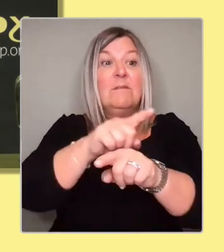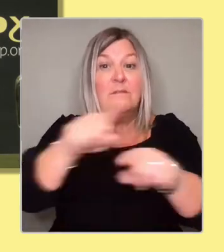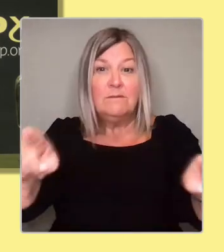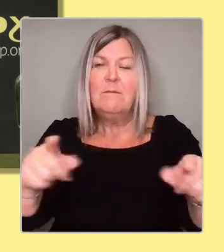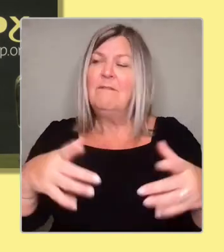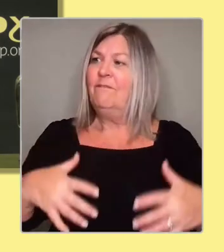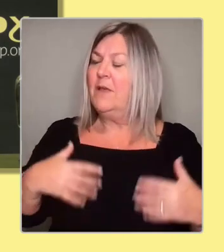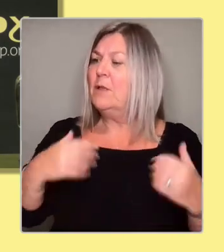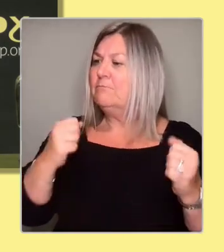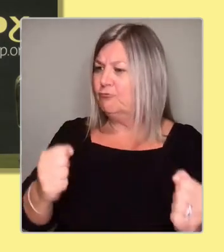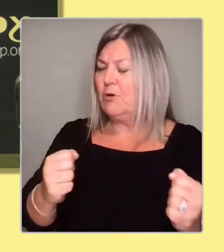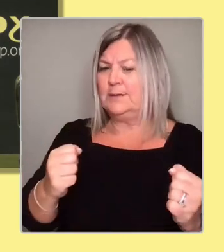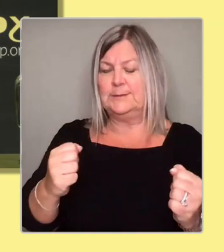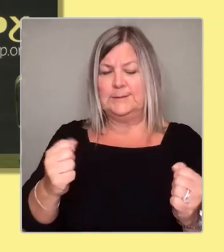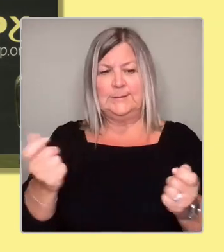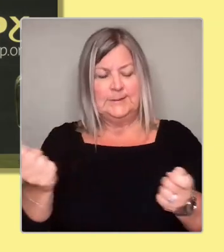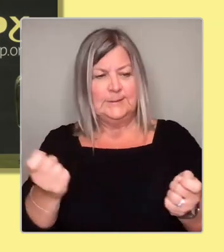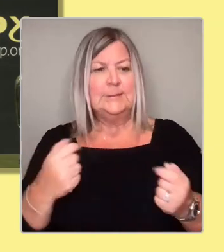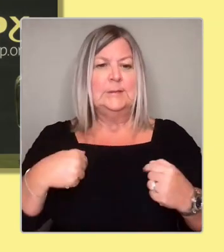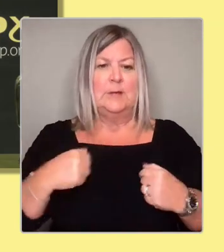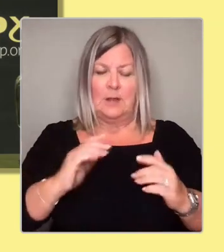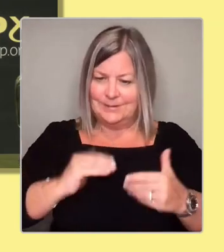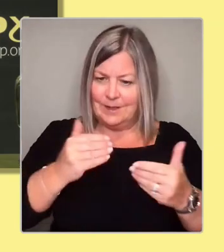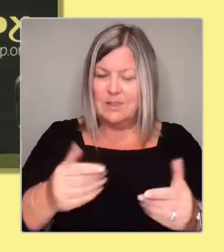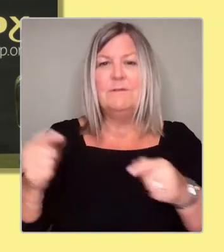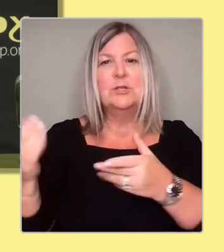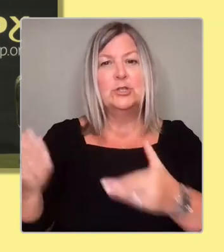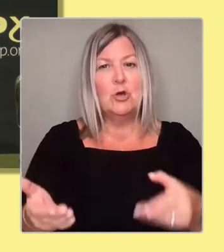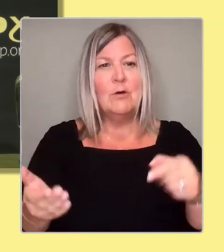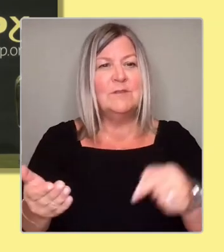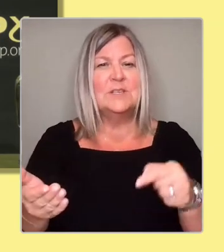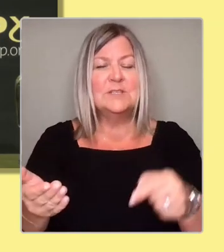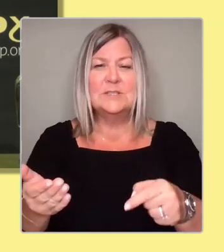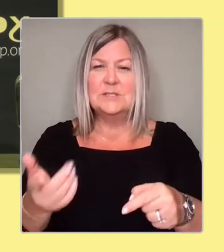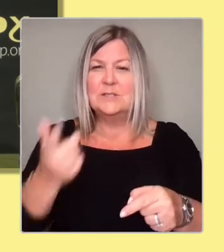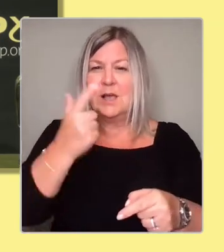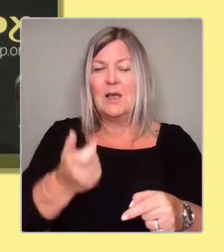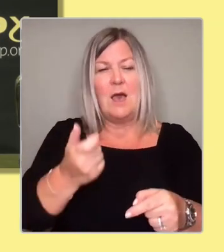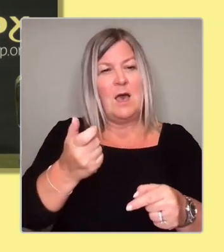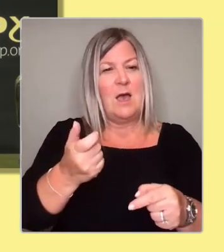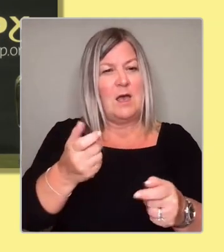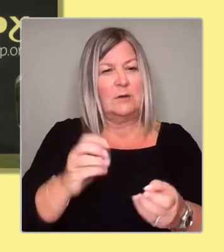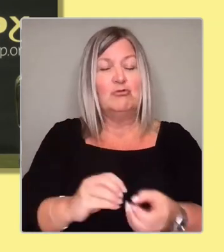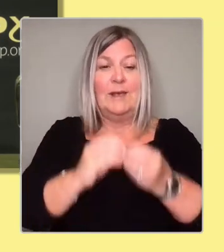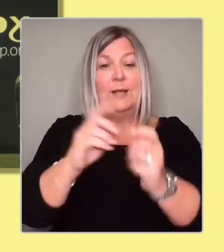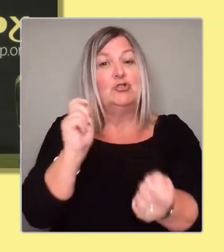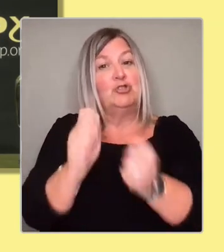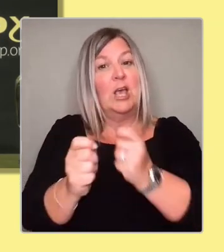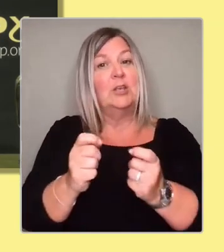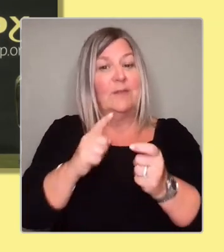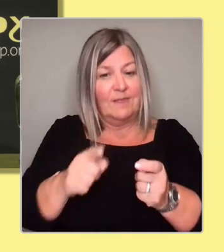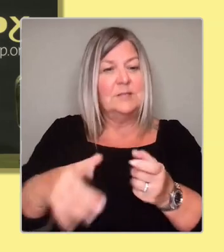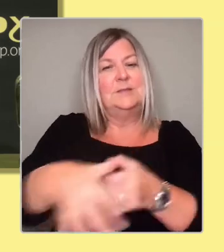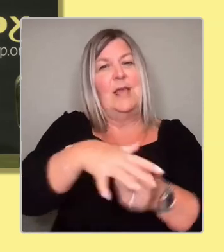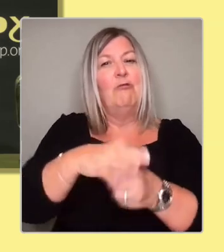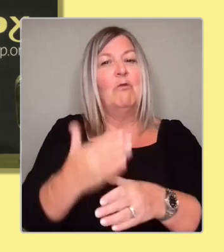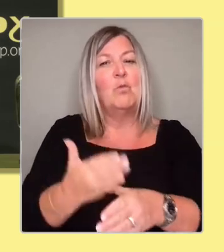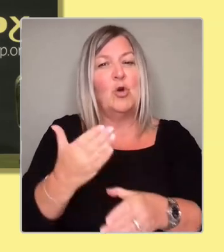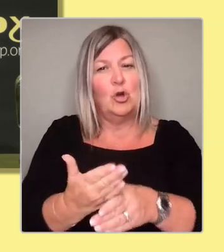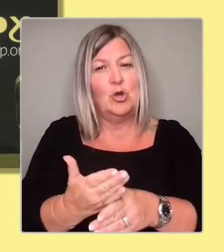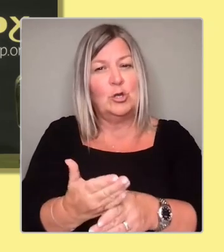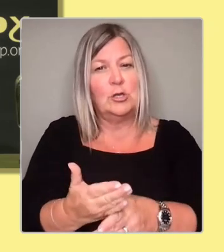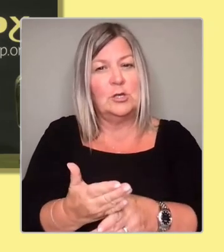service or make that change in a far more effective way than perhaps is happening right now where they feel their hands are tied